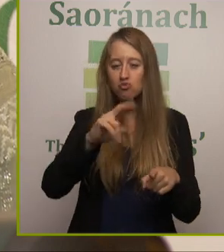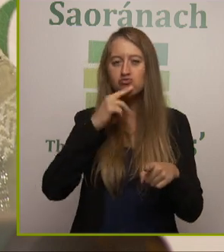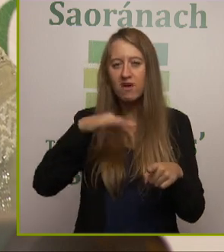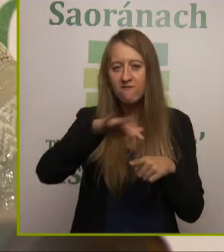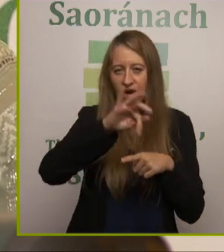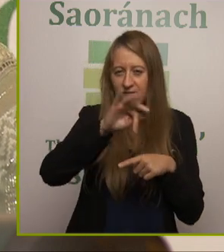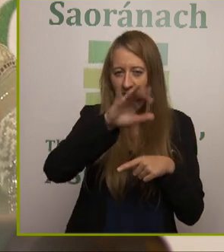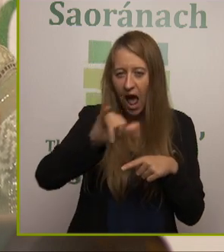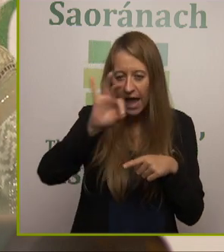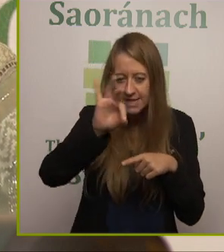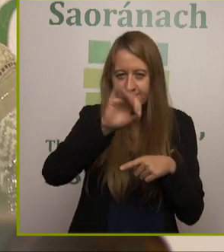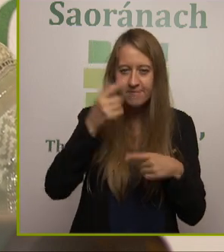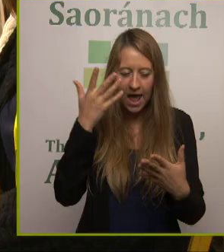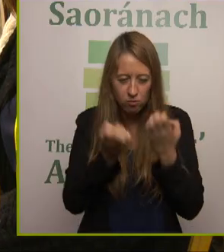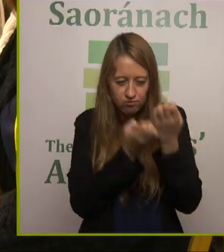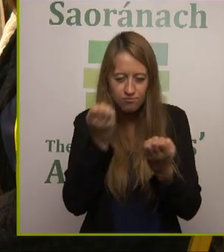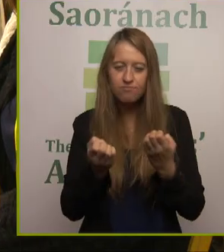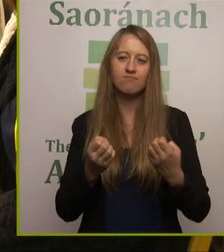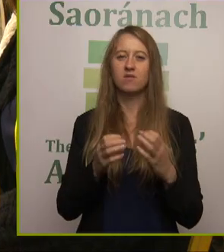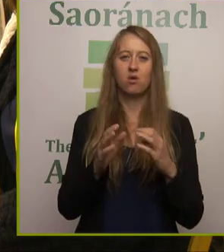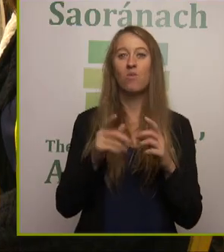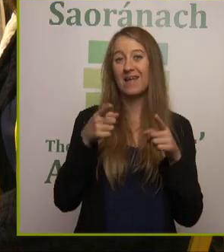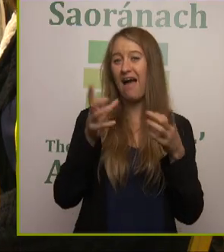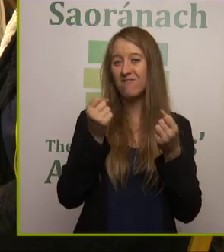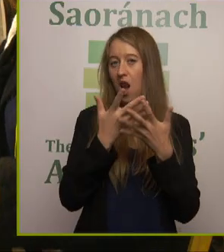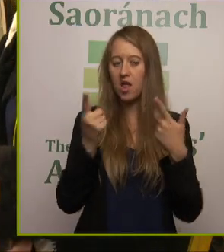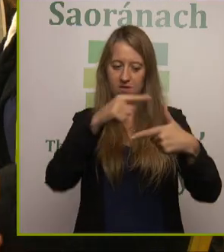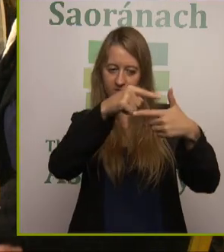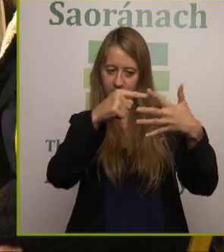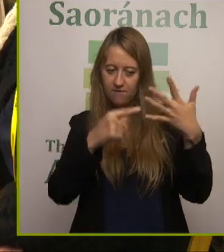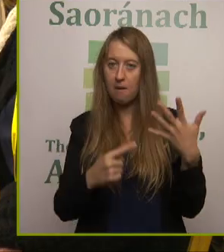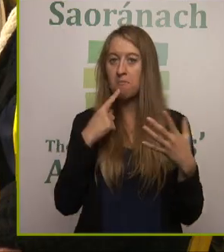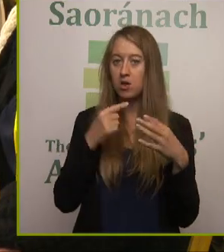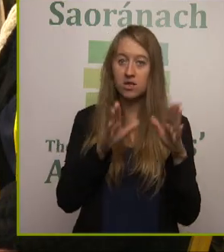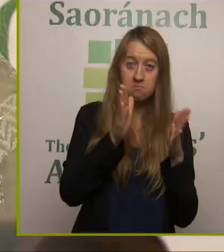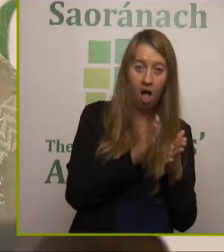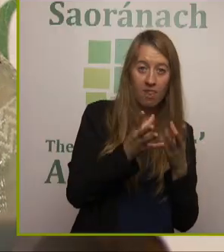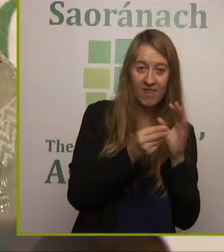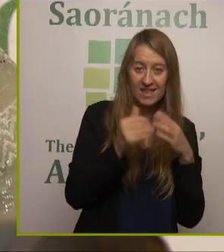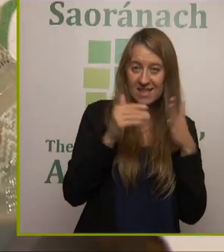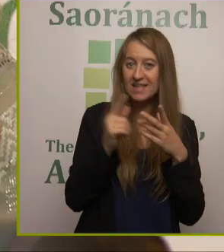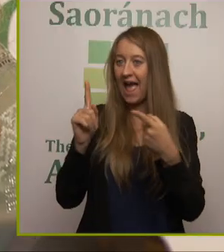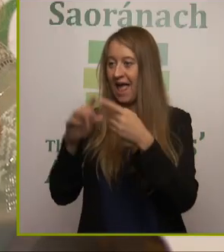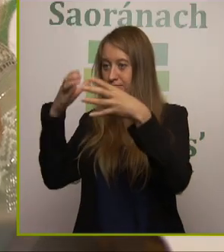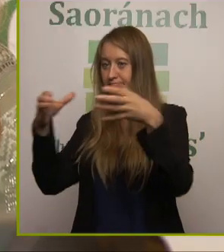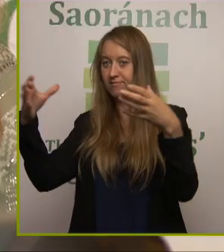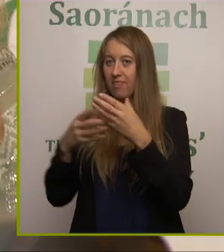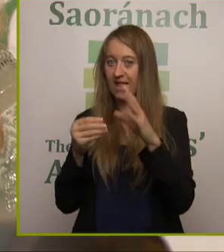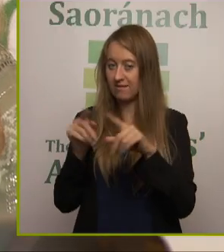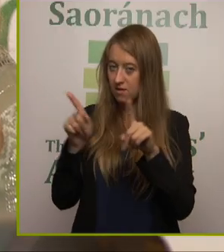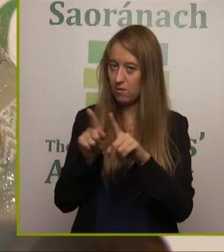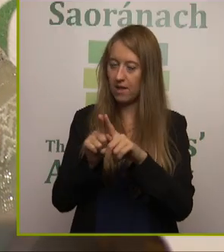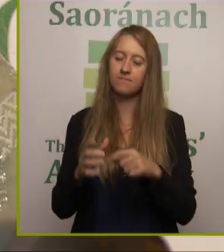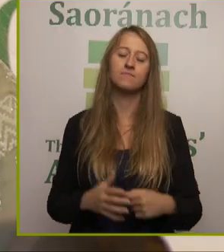So we're looking at small things as well as the larger scale things as well. So the emphasis really is on learning by doing.